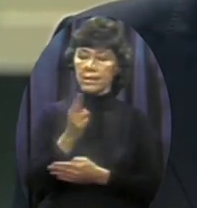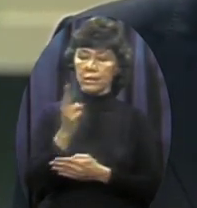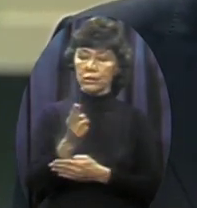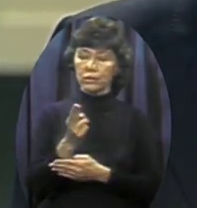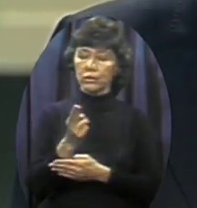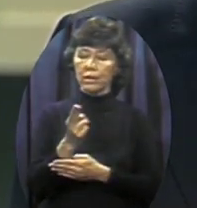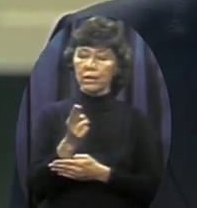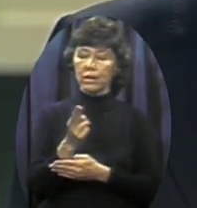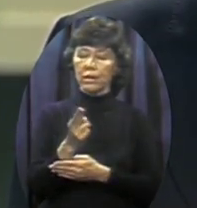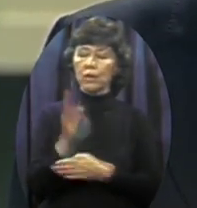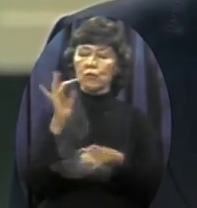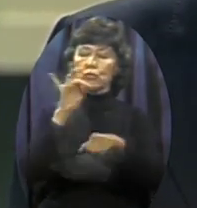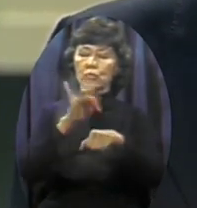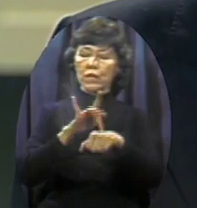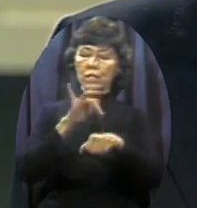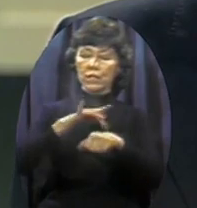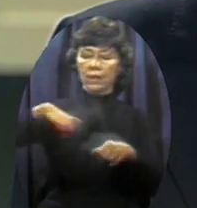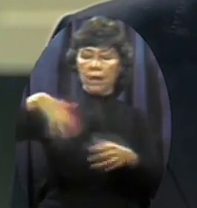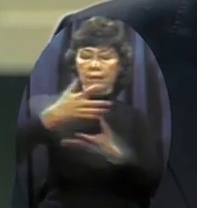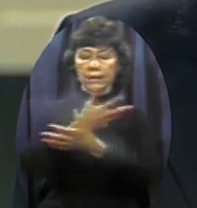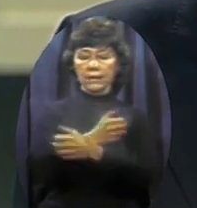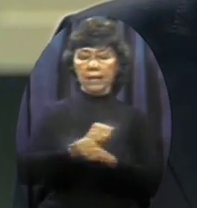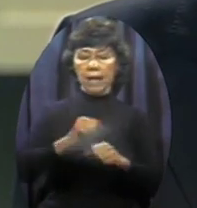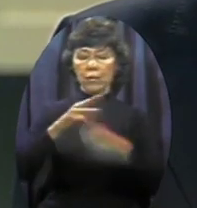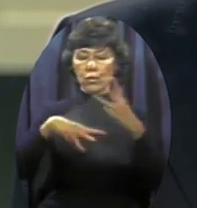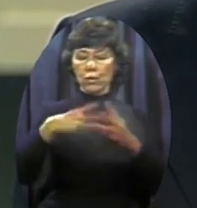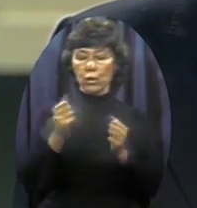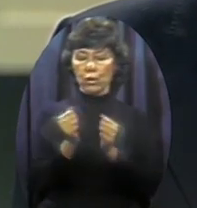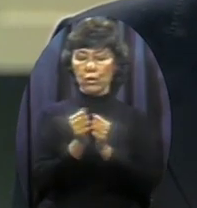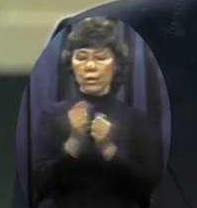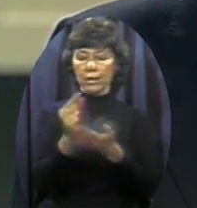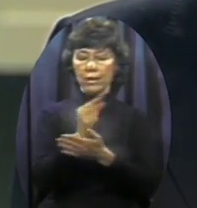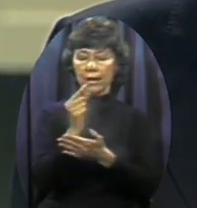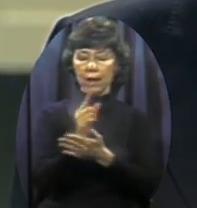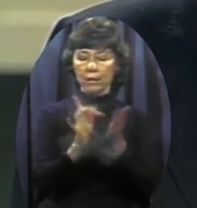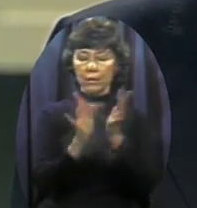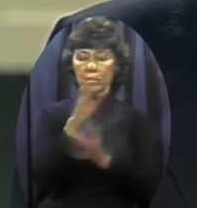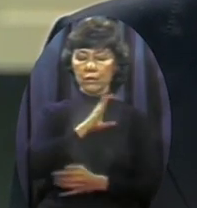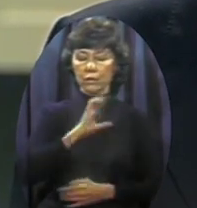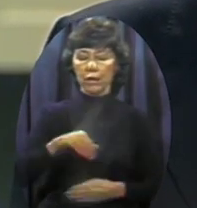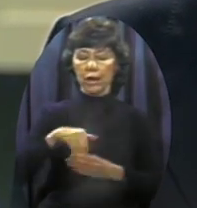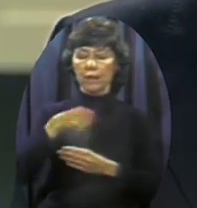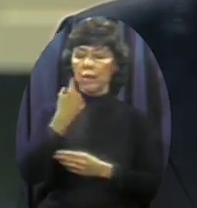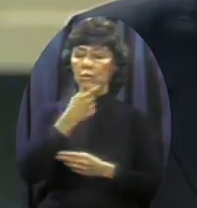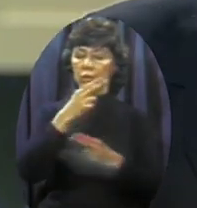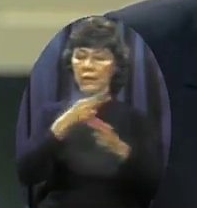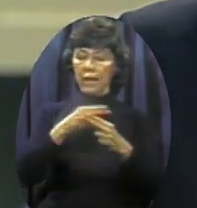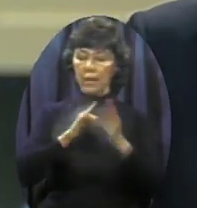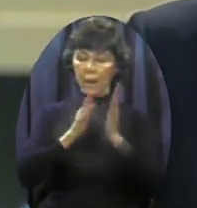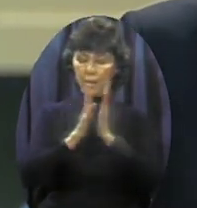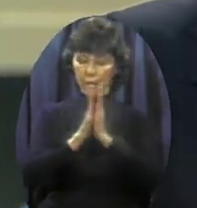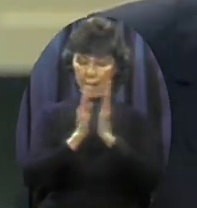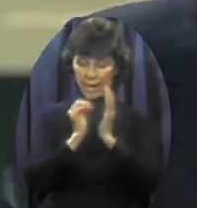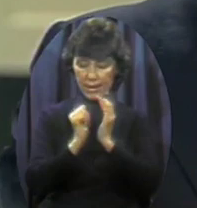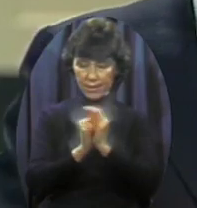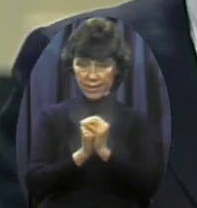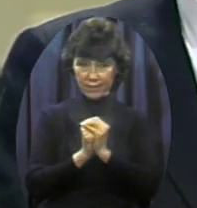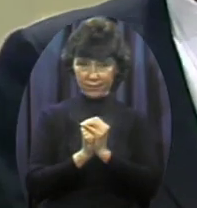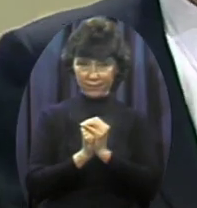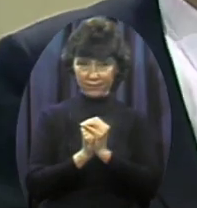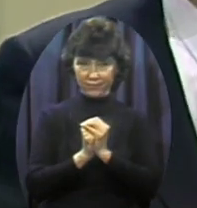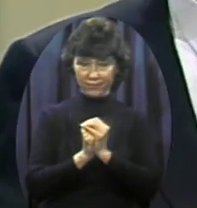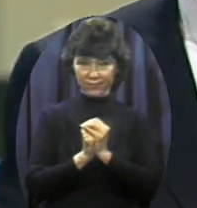gospel of the Lord Jesus Christ In whose name I pray Amen The red,